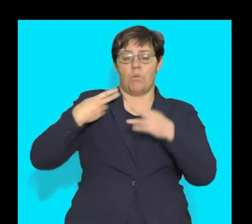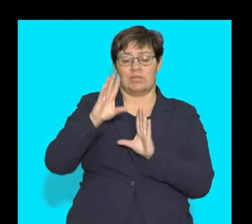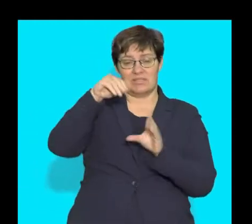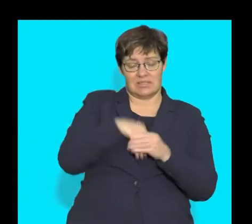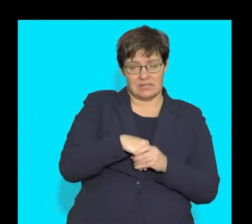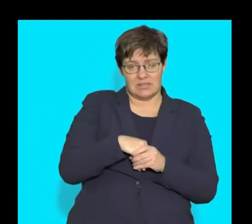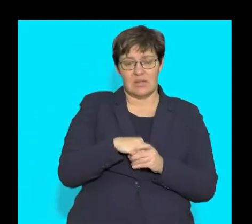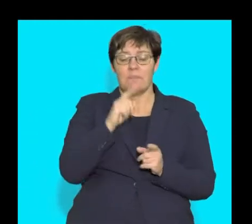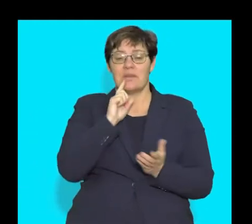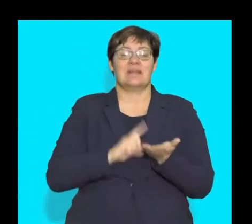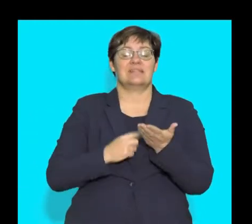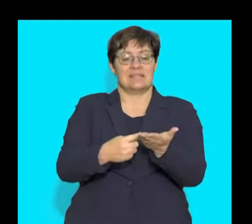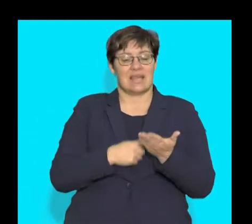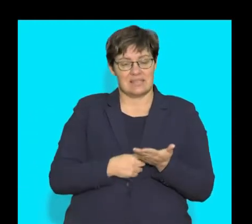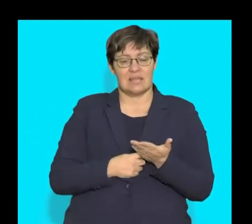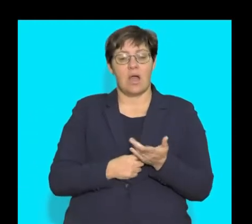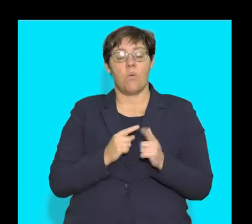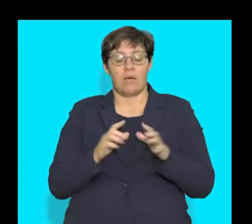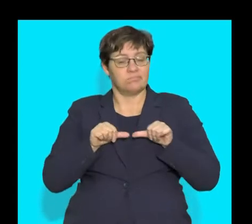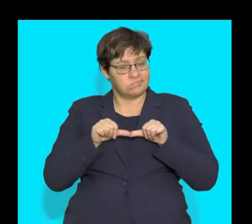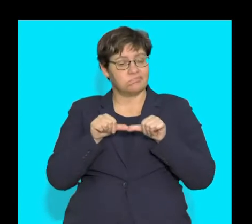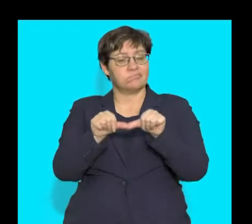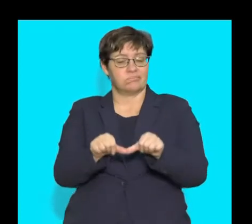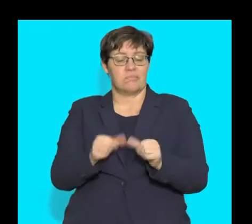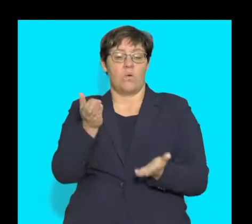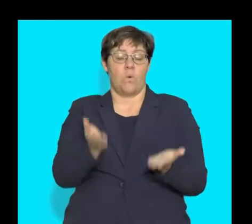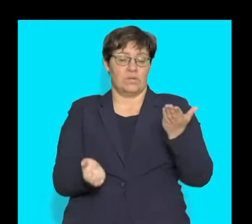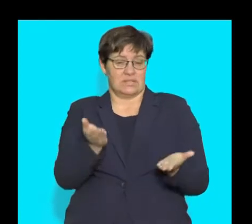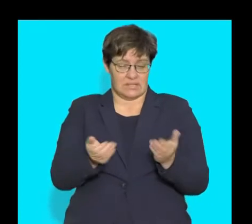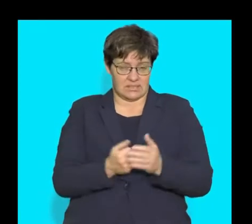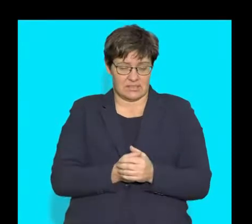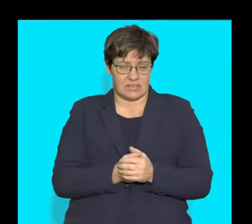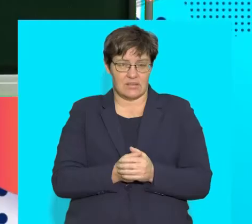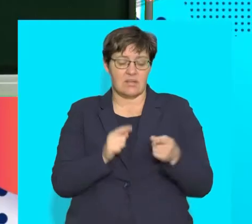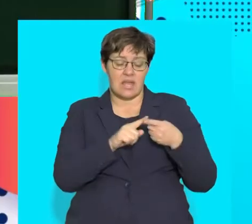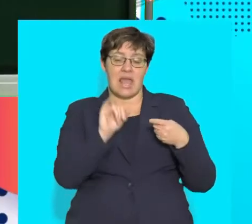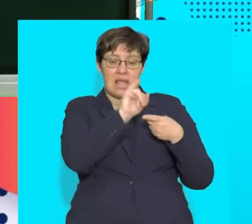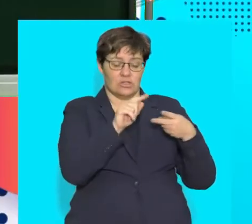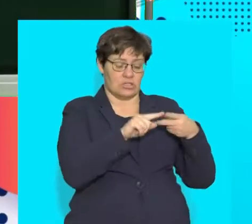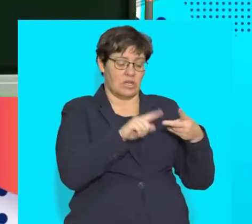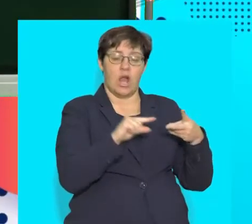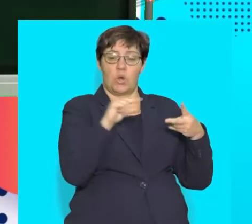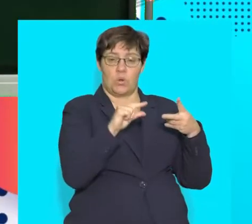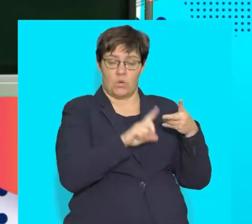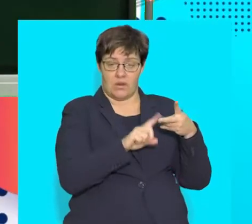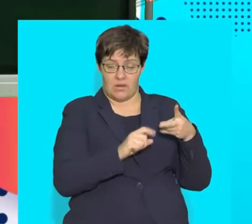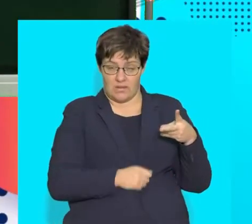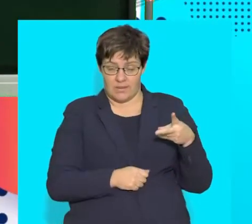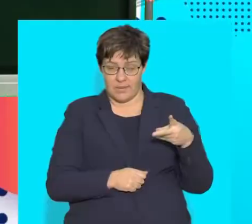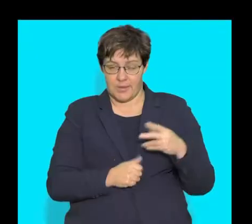which are discussed when we talk about maintaining homeostasis, so we talk about insulin and glucagon.